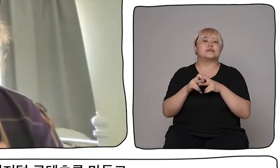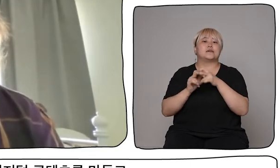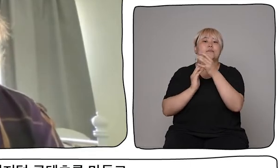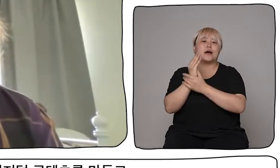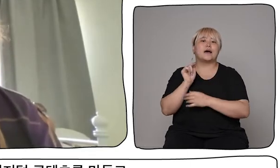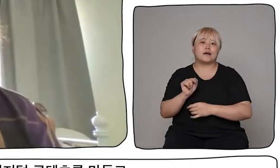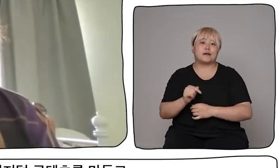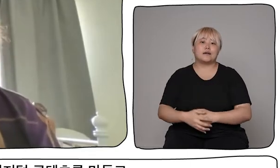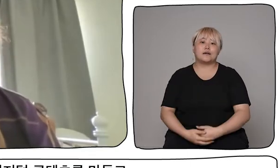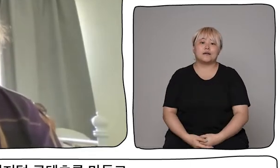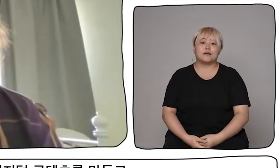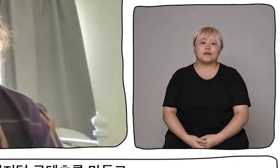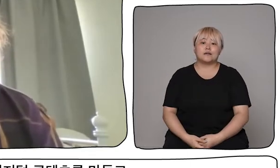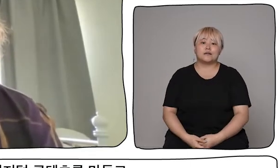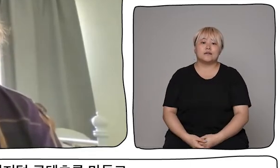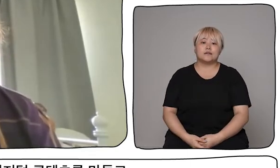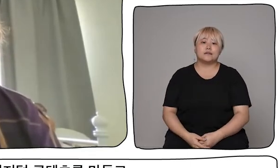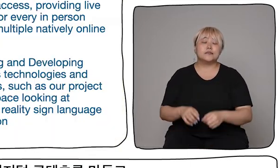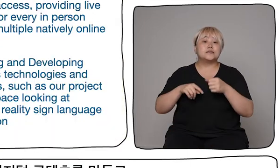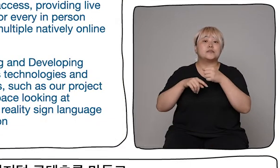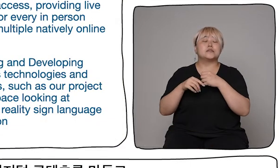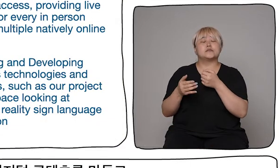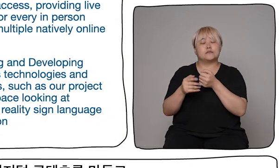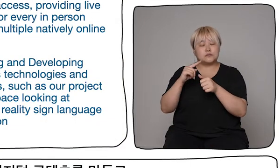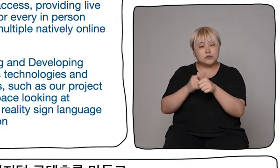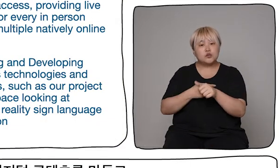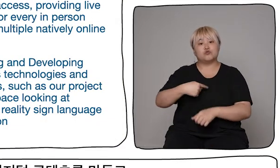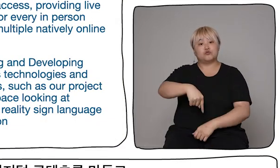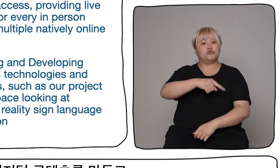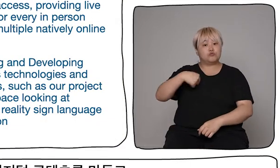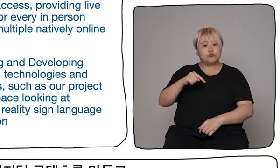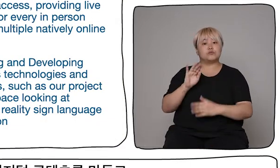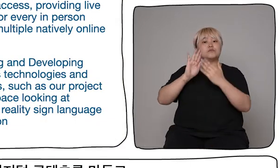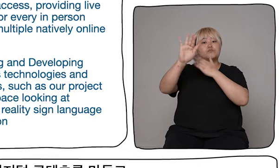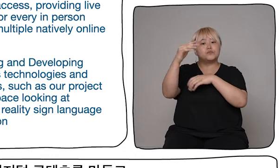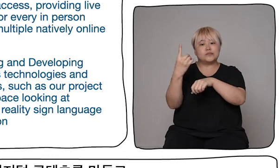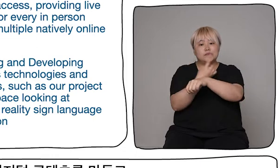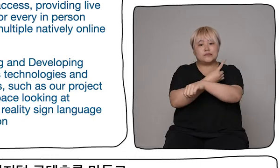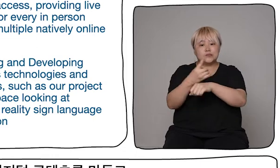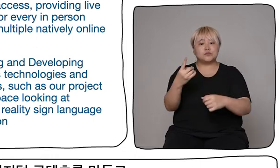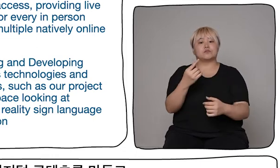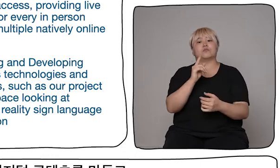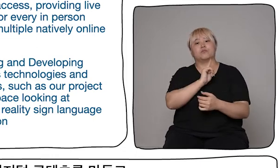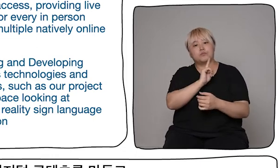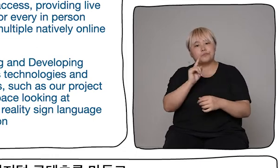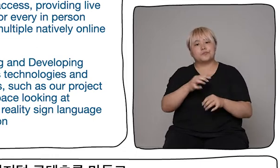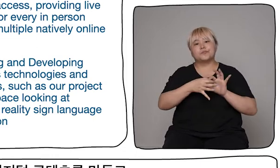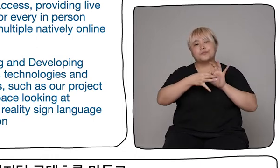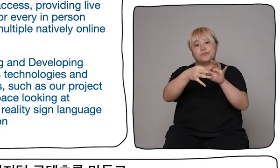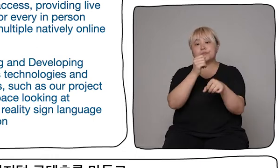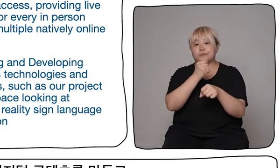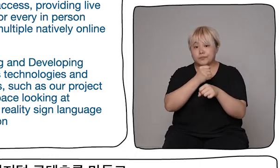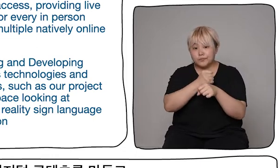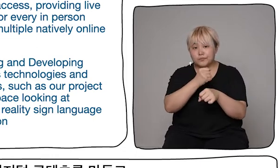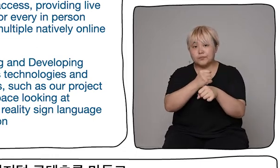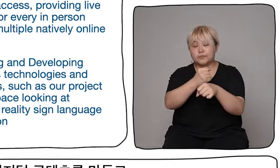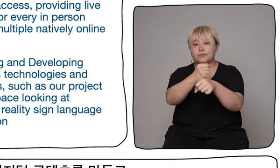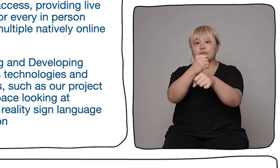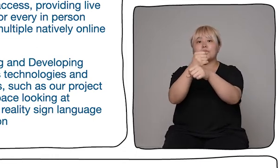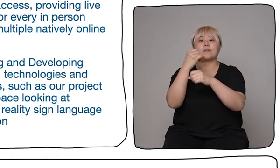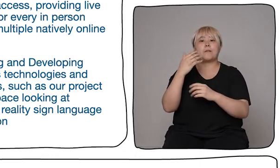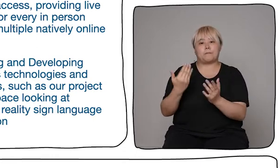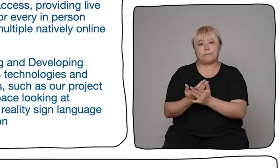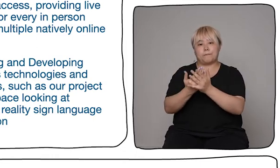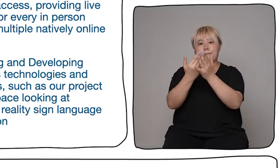So we've made a commitment at DADA to continue doing digital content and pushing that further and innovating within that space as much as we can.